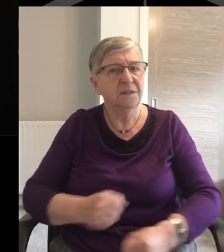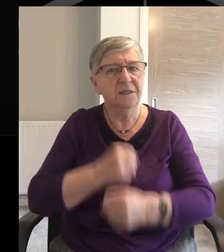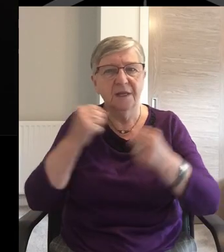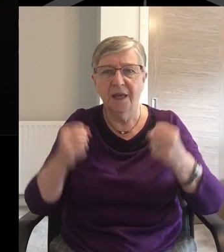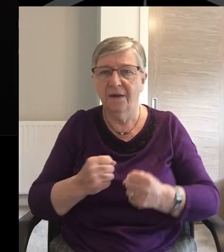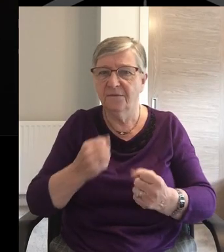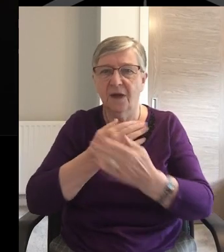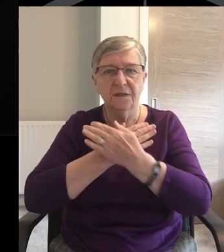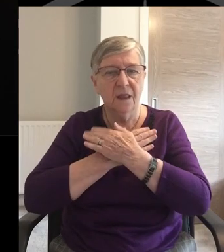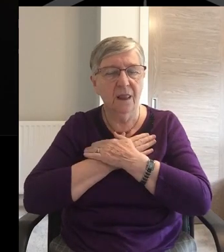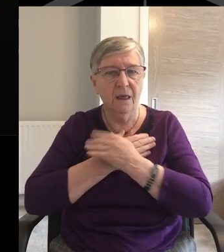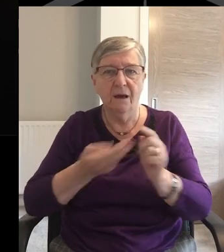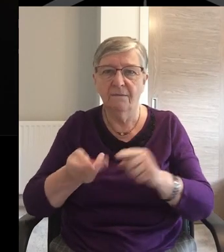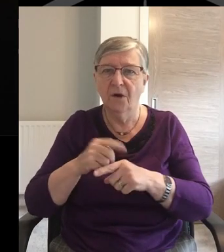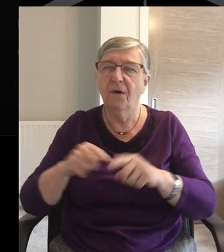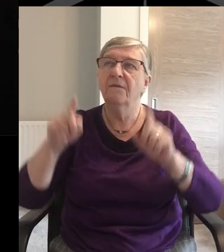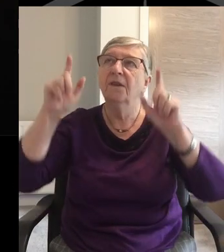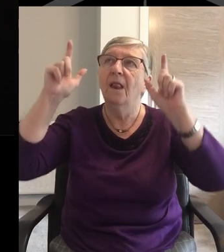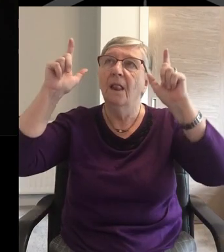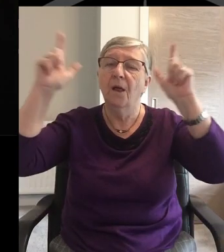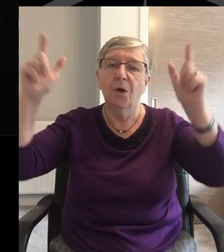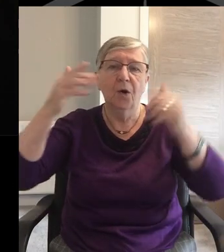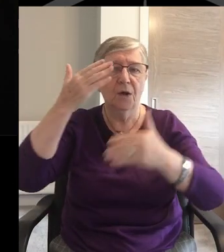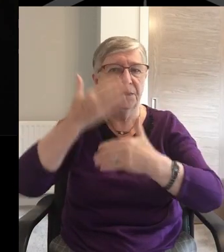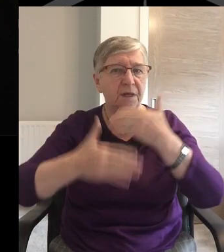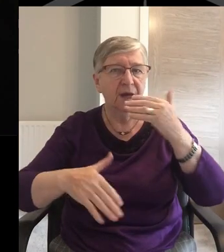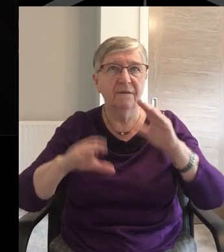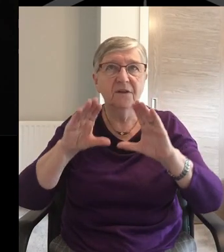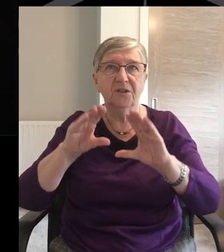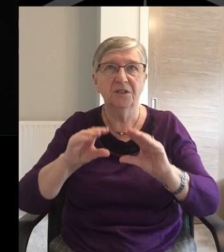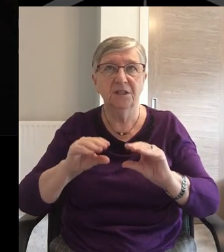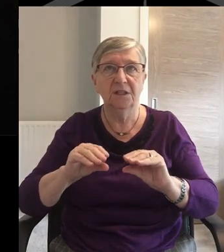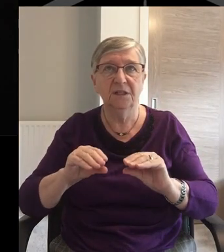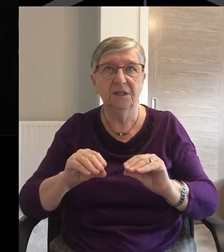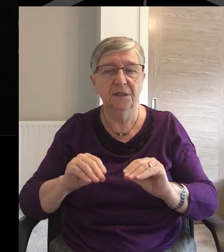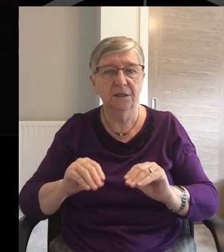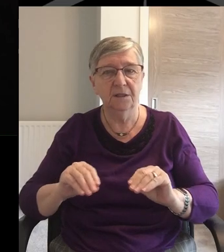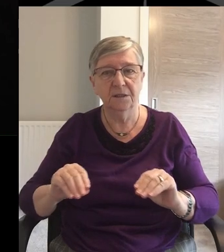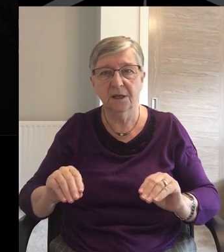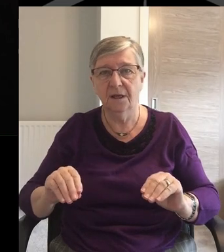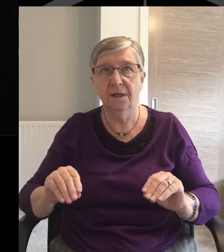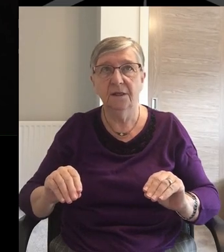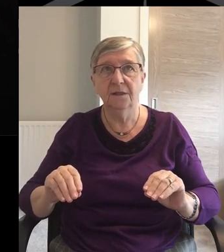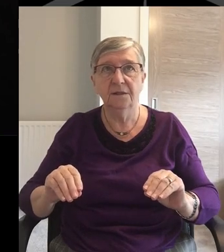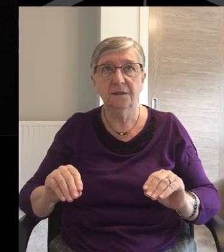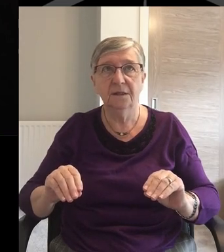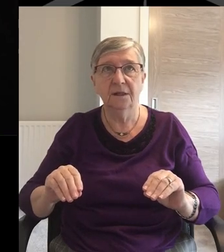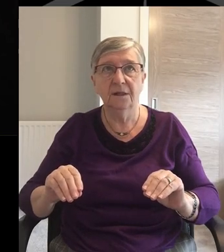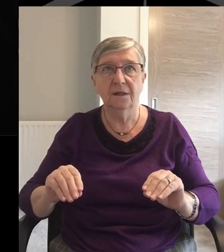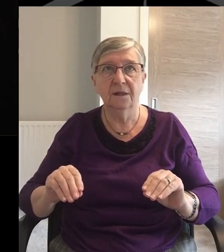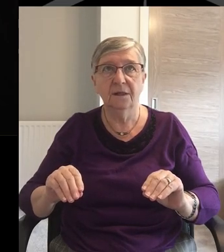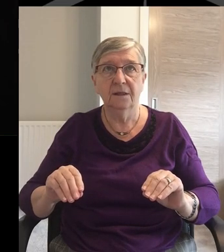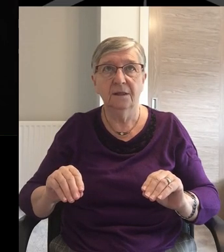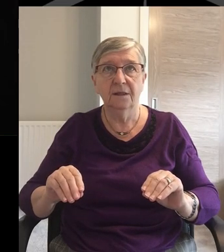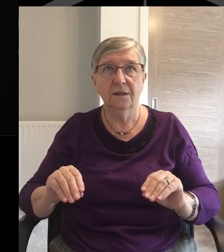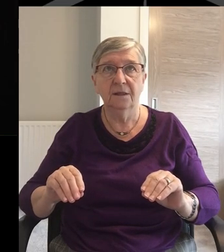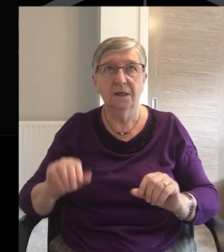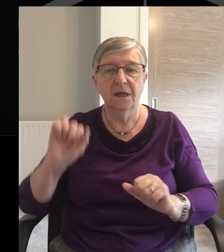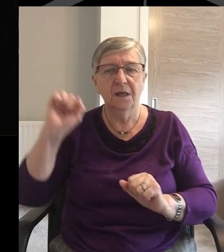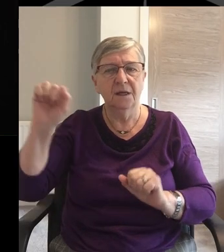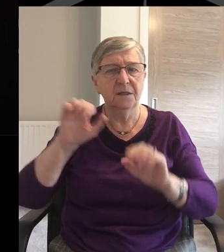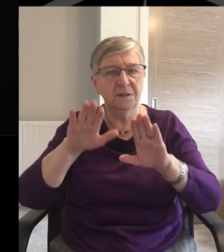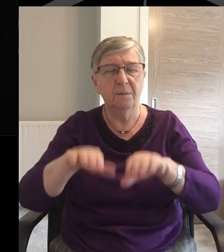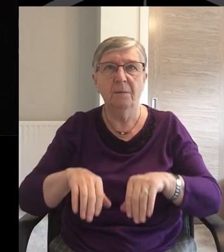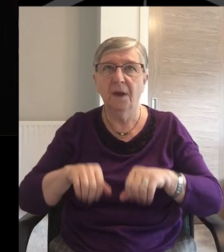steadfast love of the Lord never ceases His